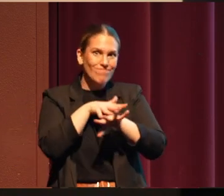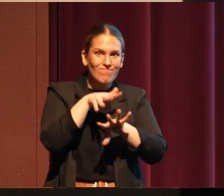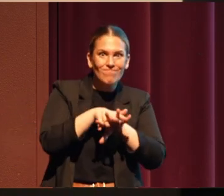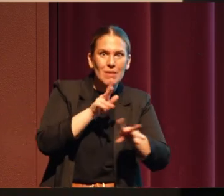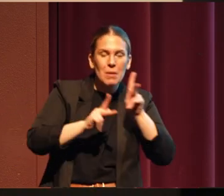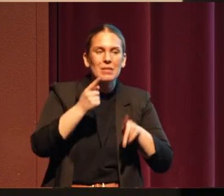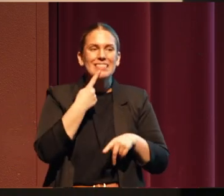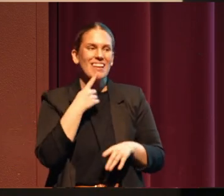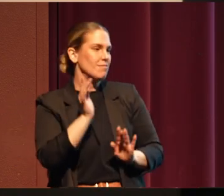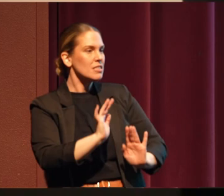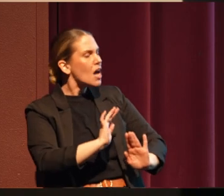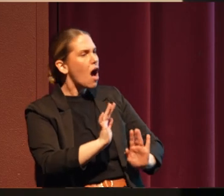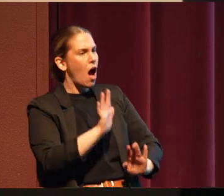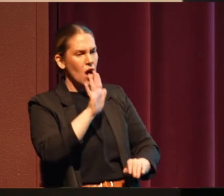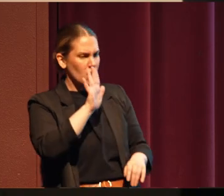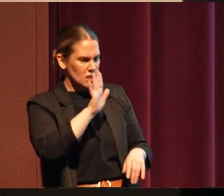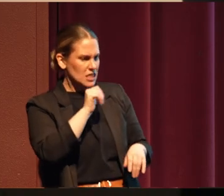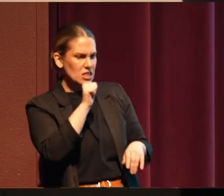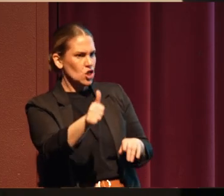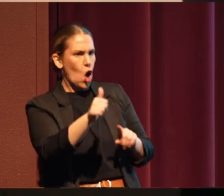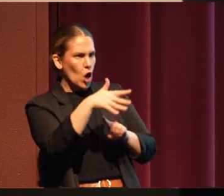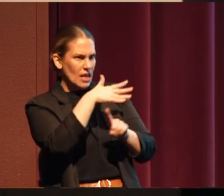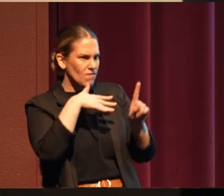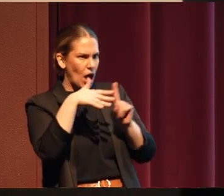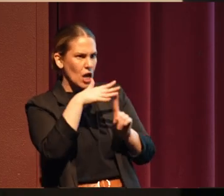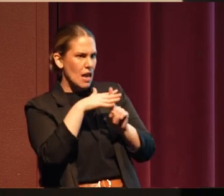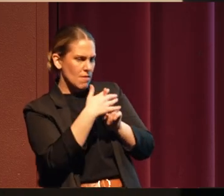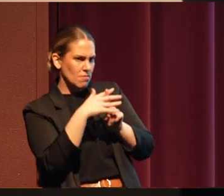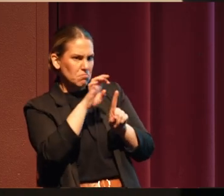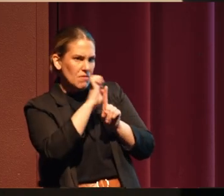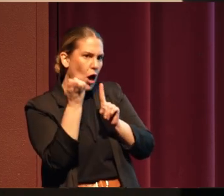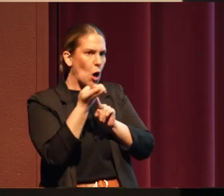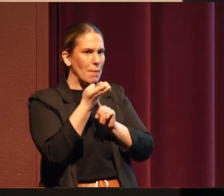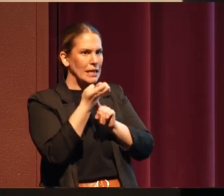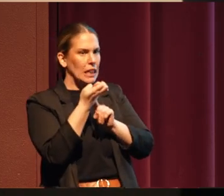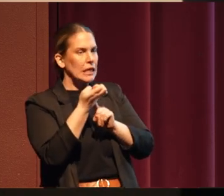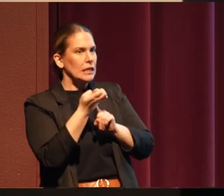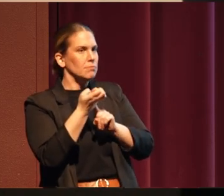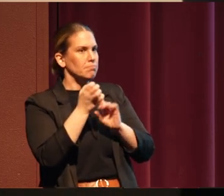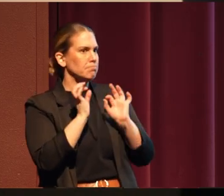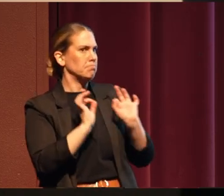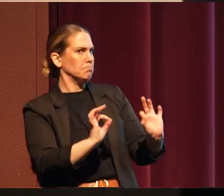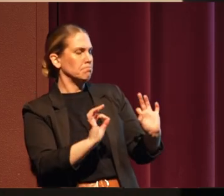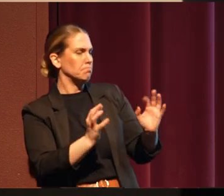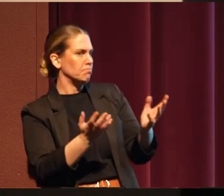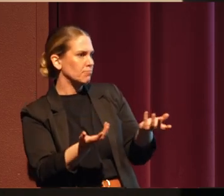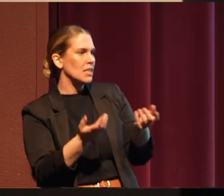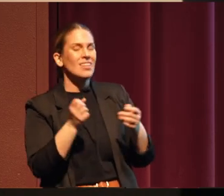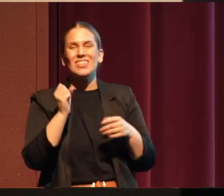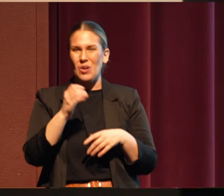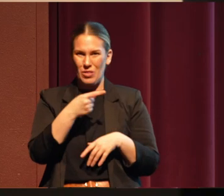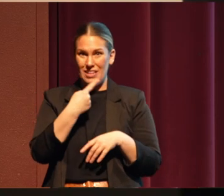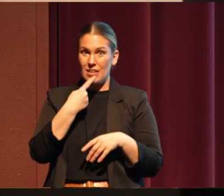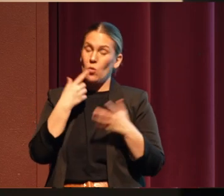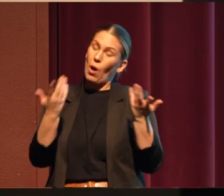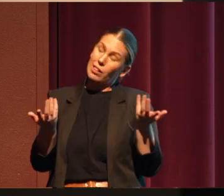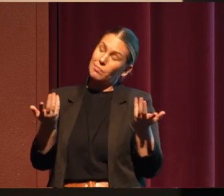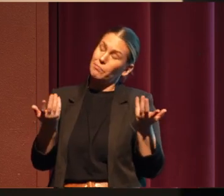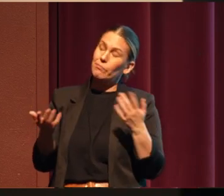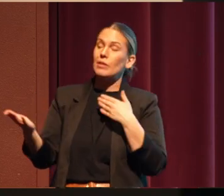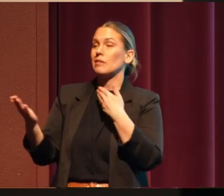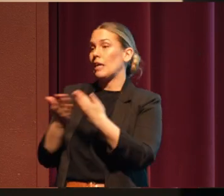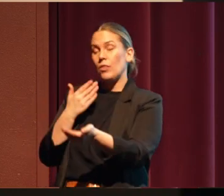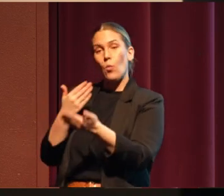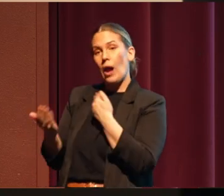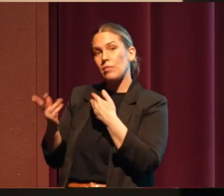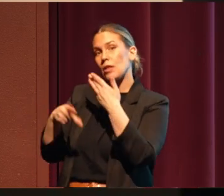project is not environmentally sound. And so they came to our tribal leadership and they said the project's going forward either way.